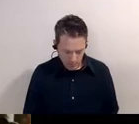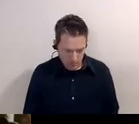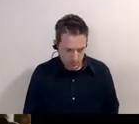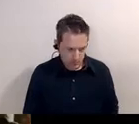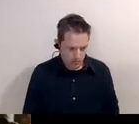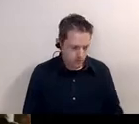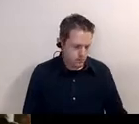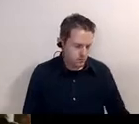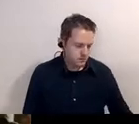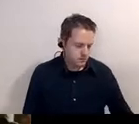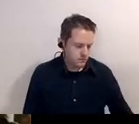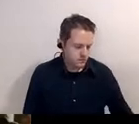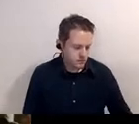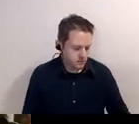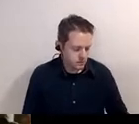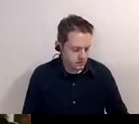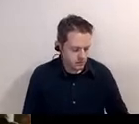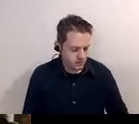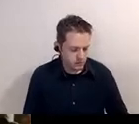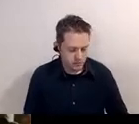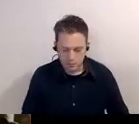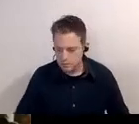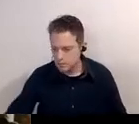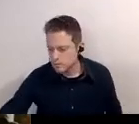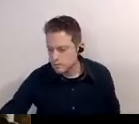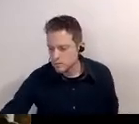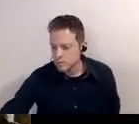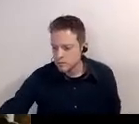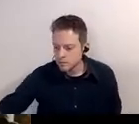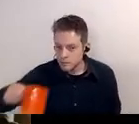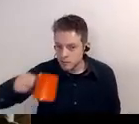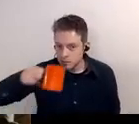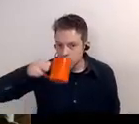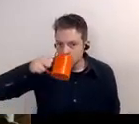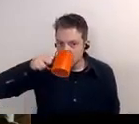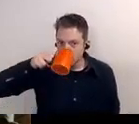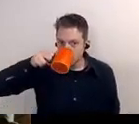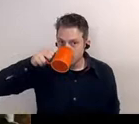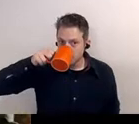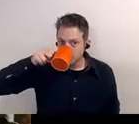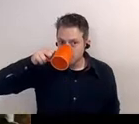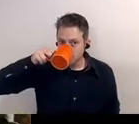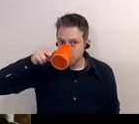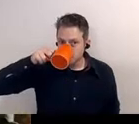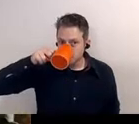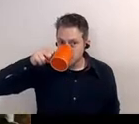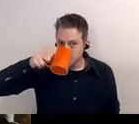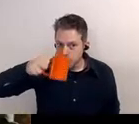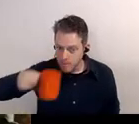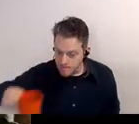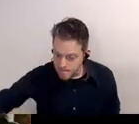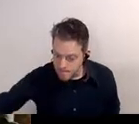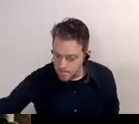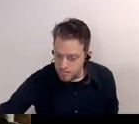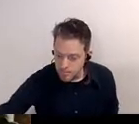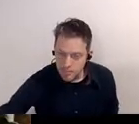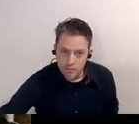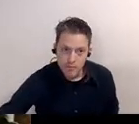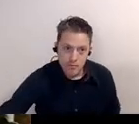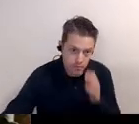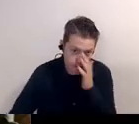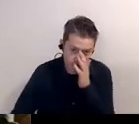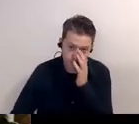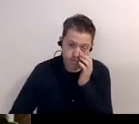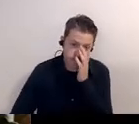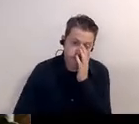historians who tell me well mill workers are sometimes guilty of too much nostalgia so there is a tension between historians and mill workers